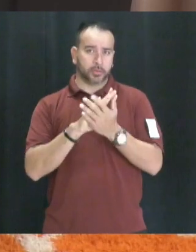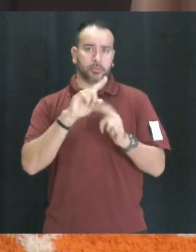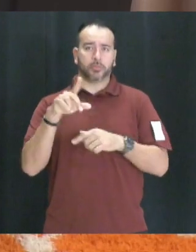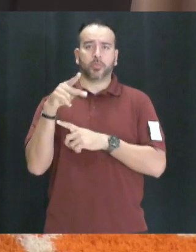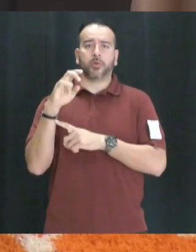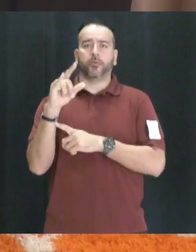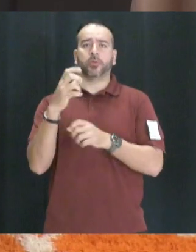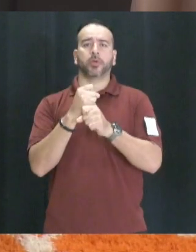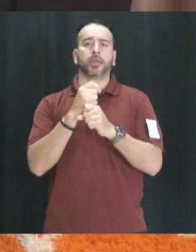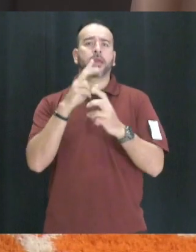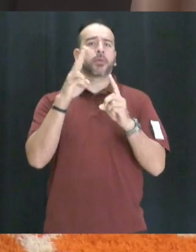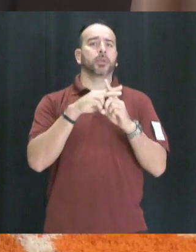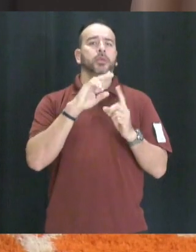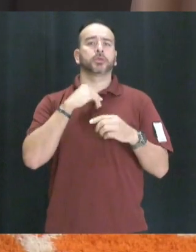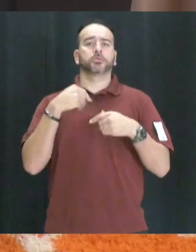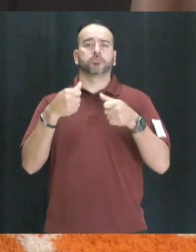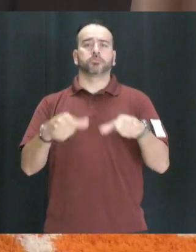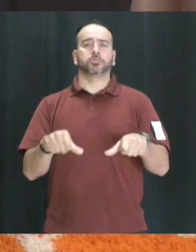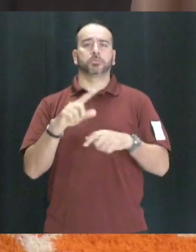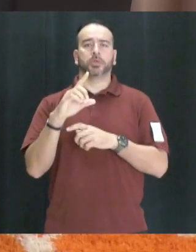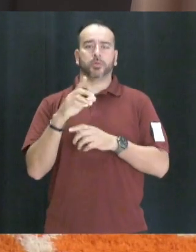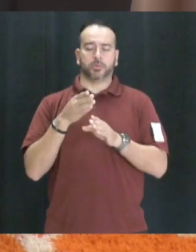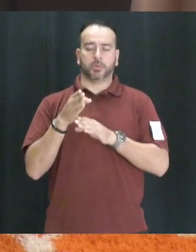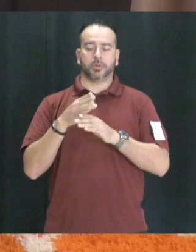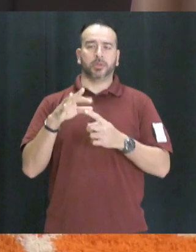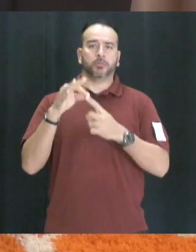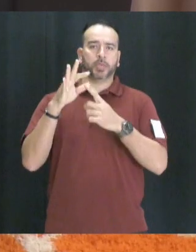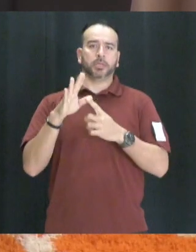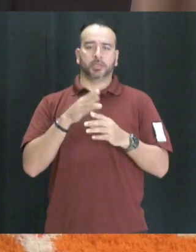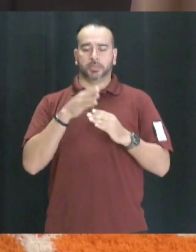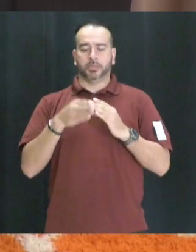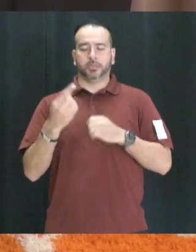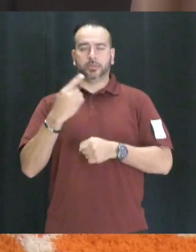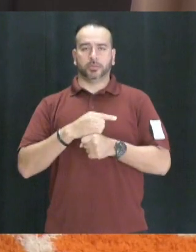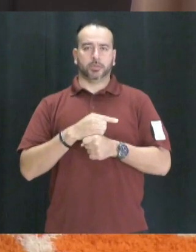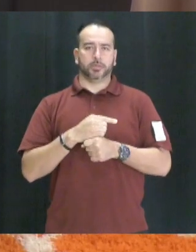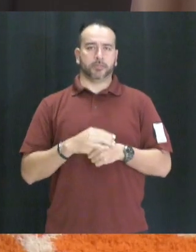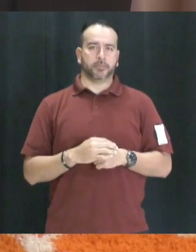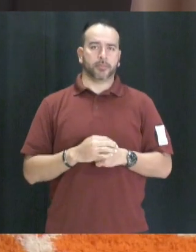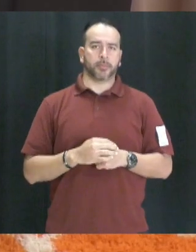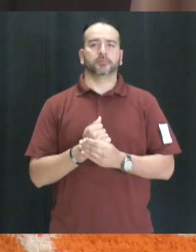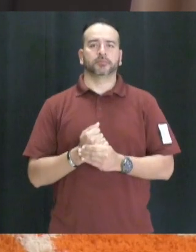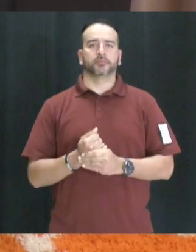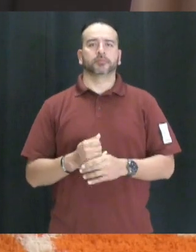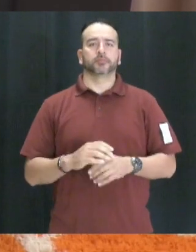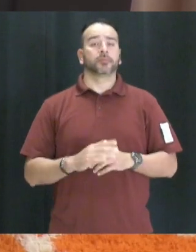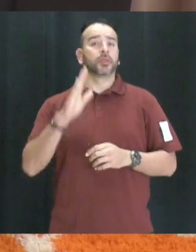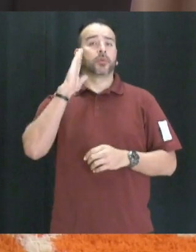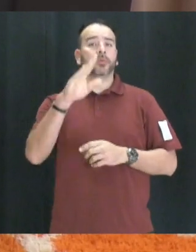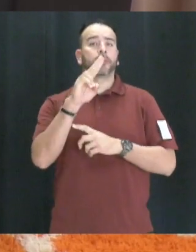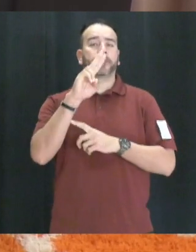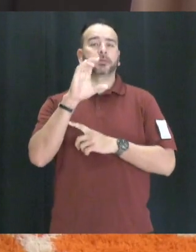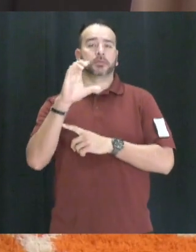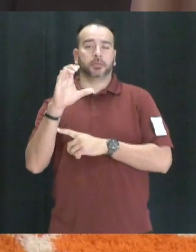Porterfield. They are to be turned into the Career Specialist Office by the end of today, Wednesday, January 30th. There will be a